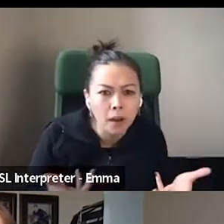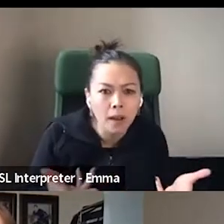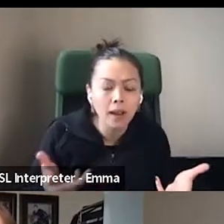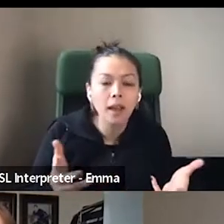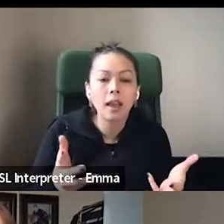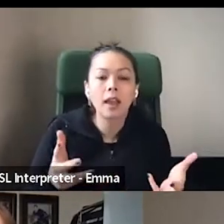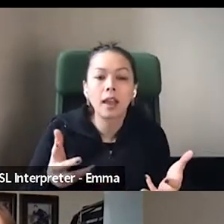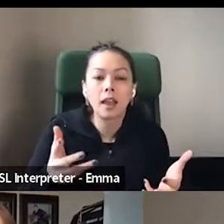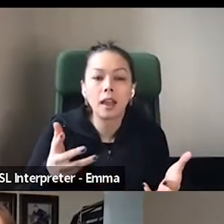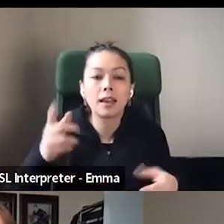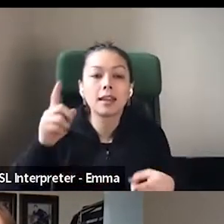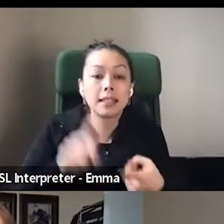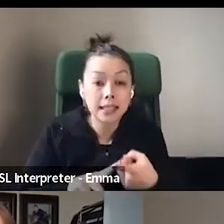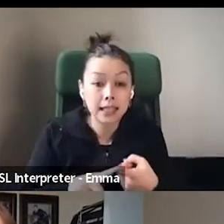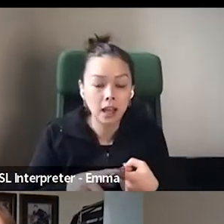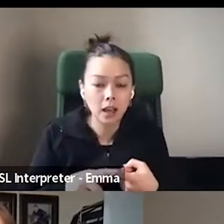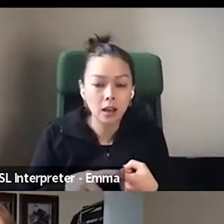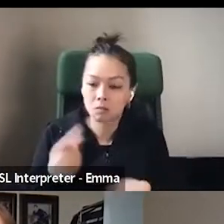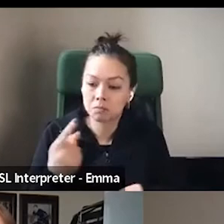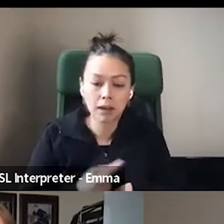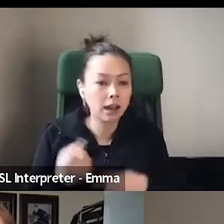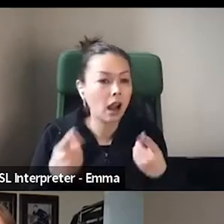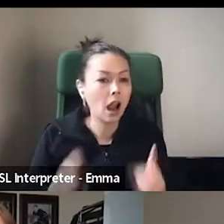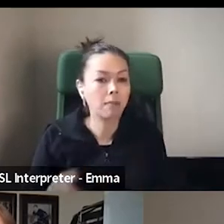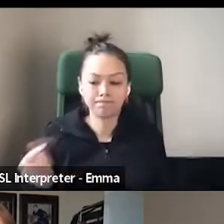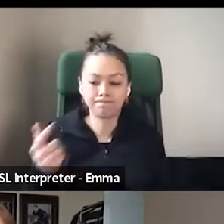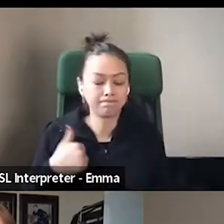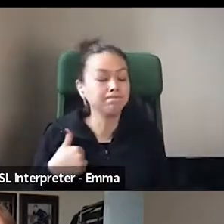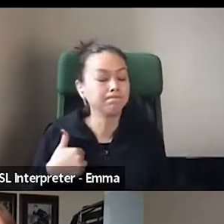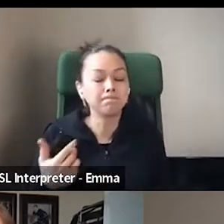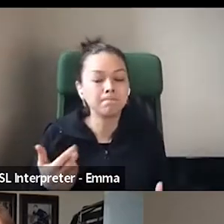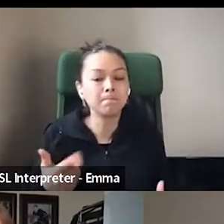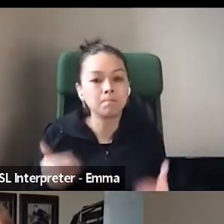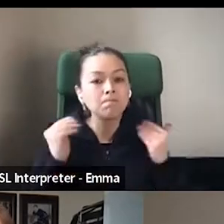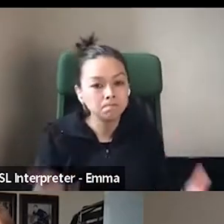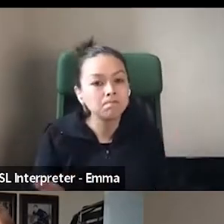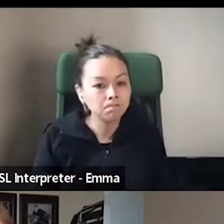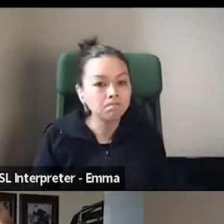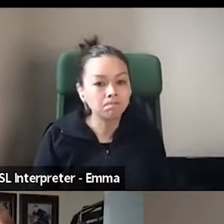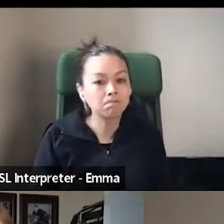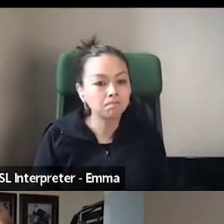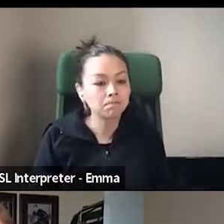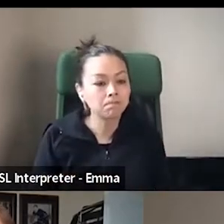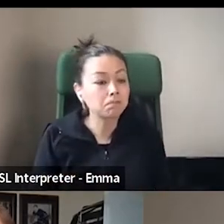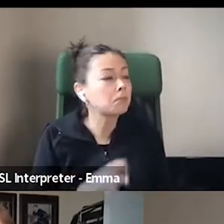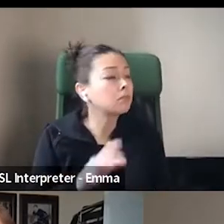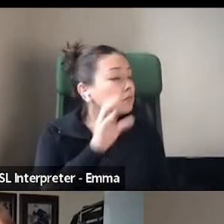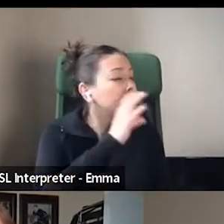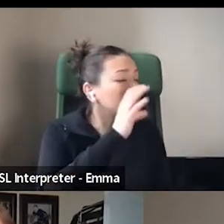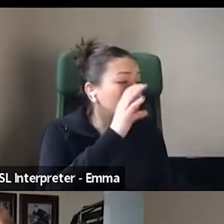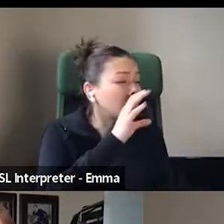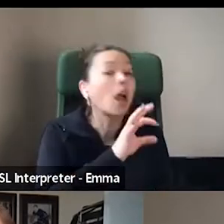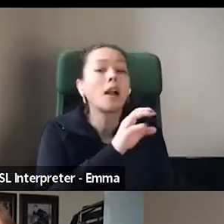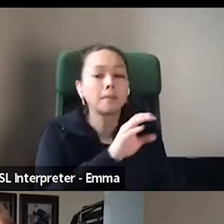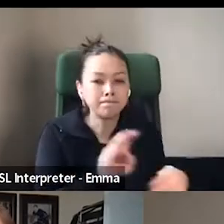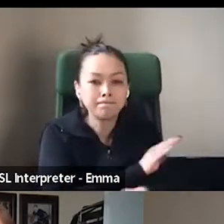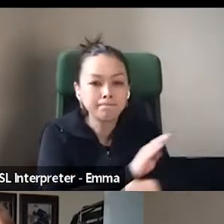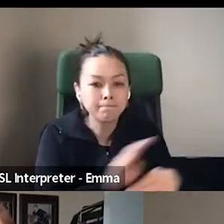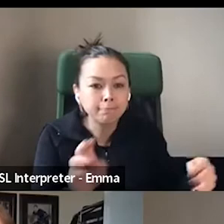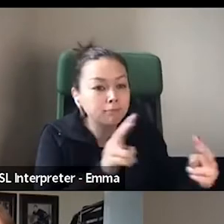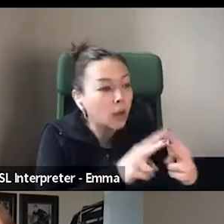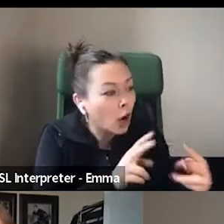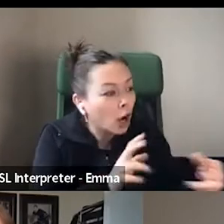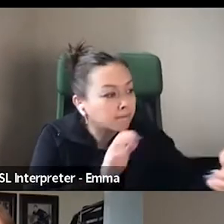like, I want to do this. And I found some business partners, which made it possible for me, because I have a husband who